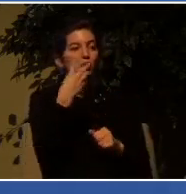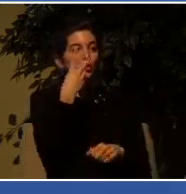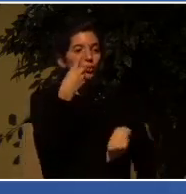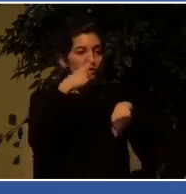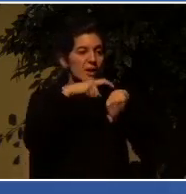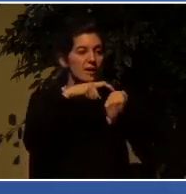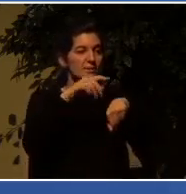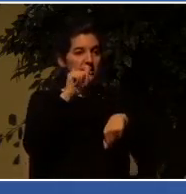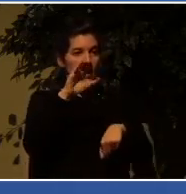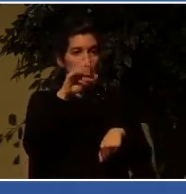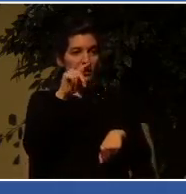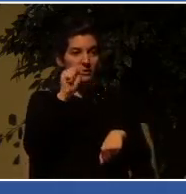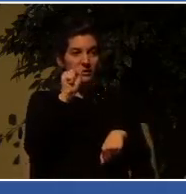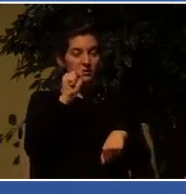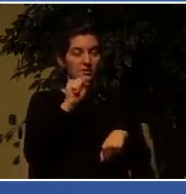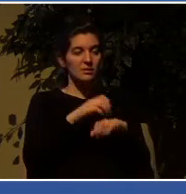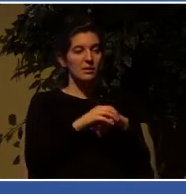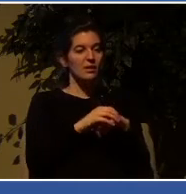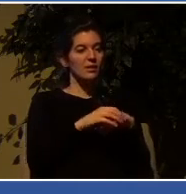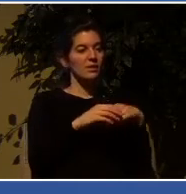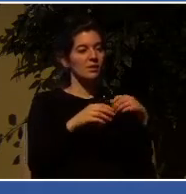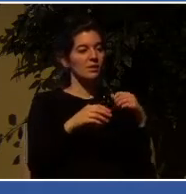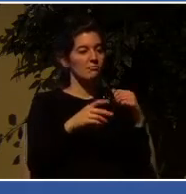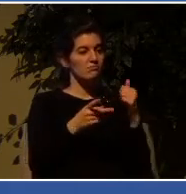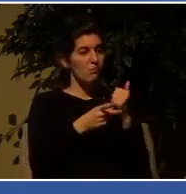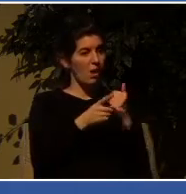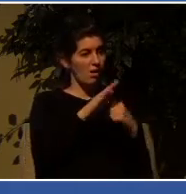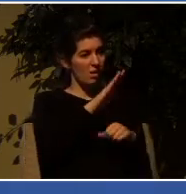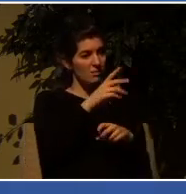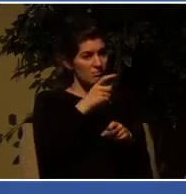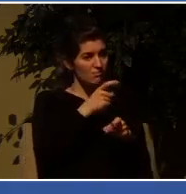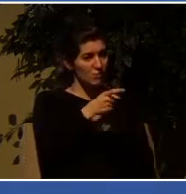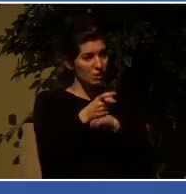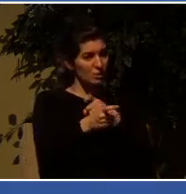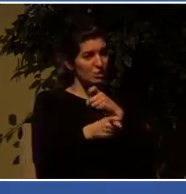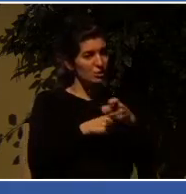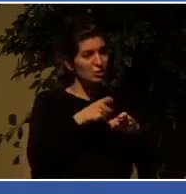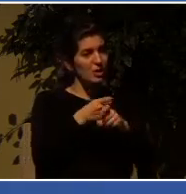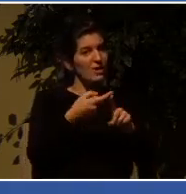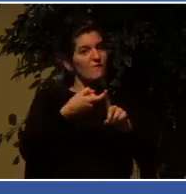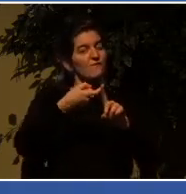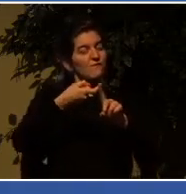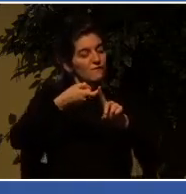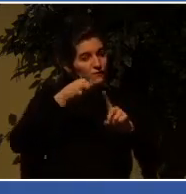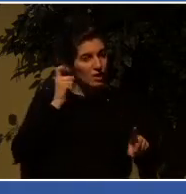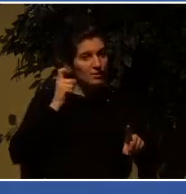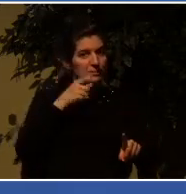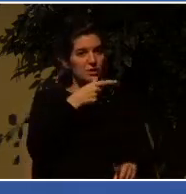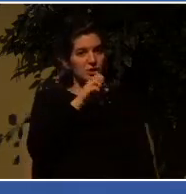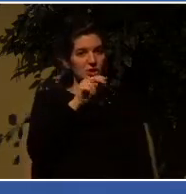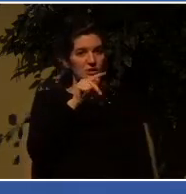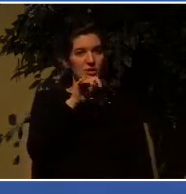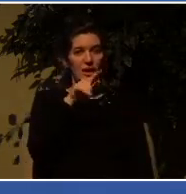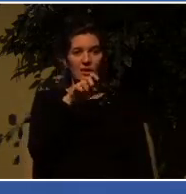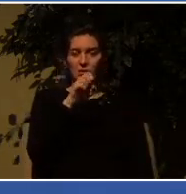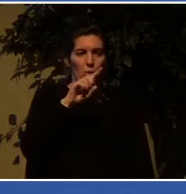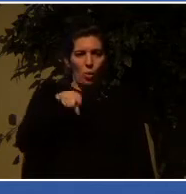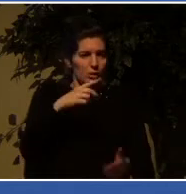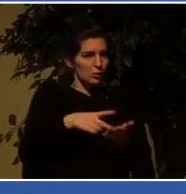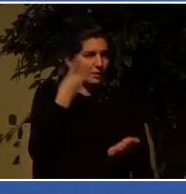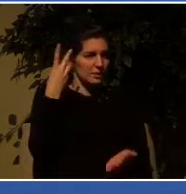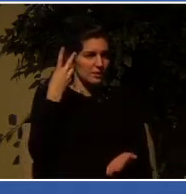experiences in his missions are caused directly by Gentiles.